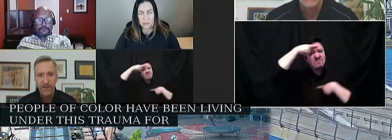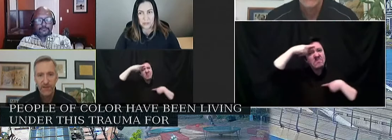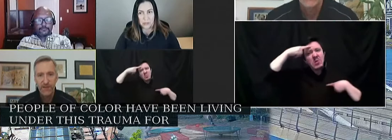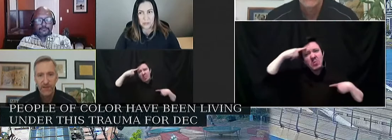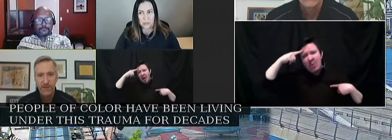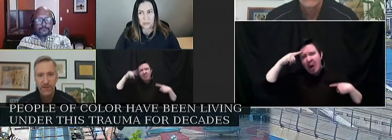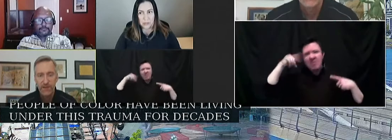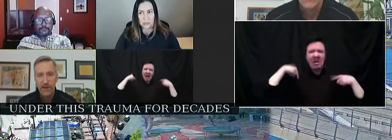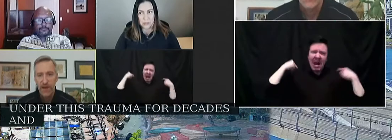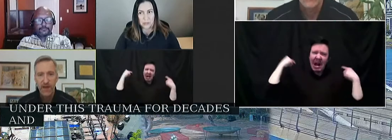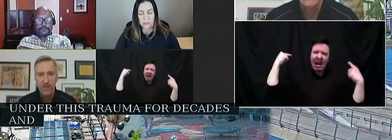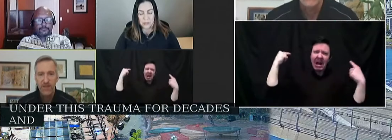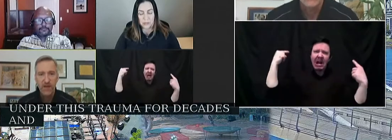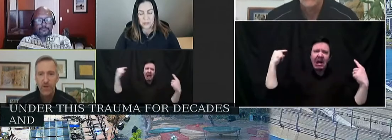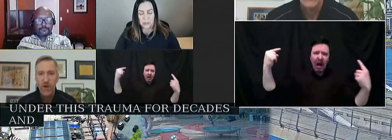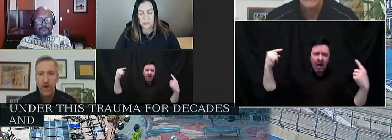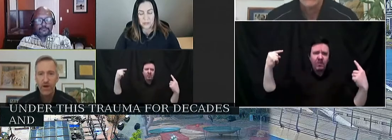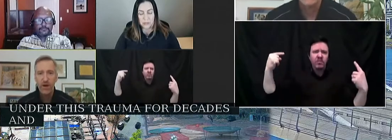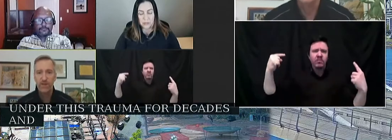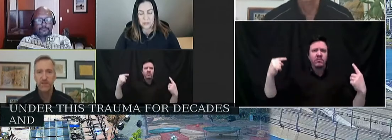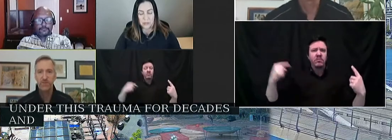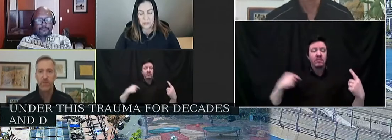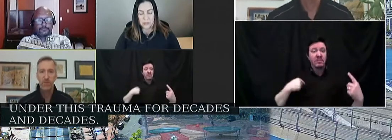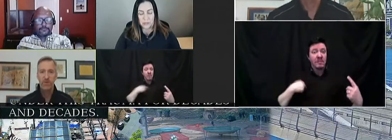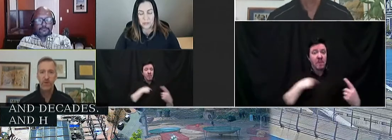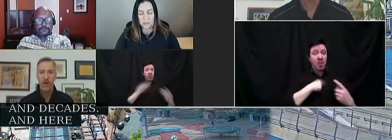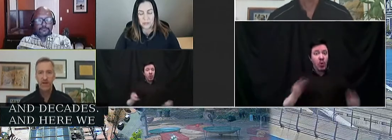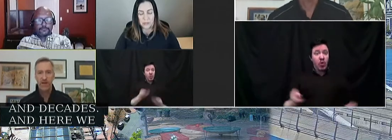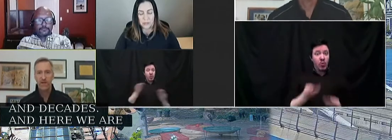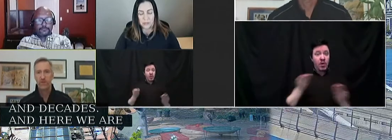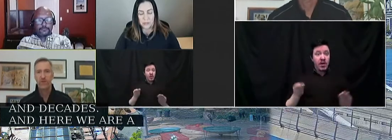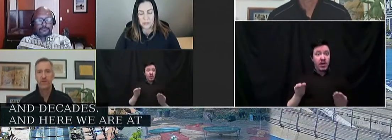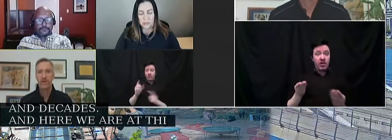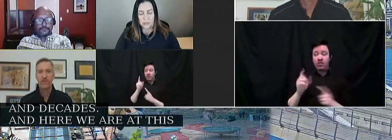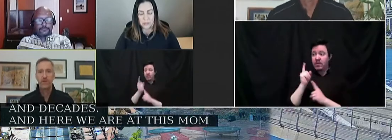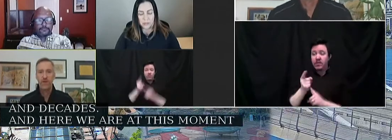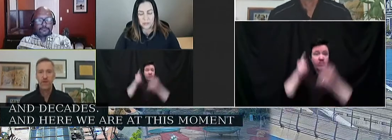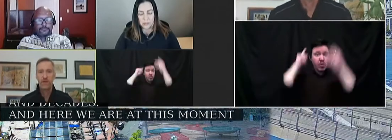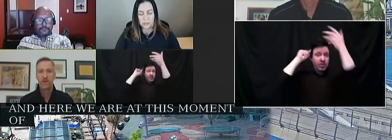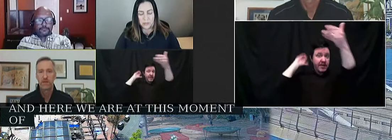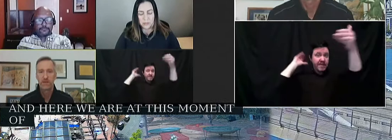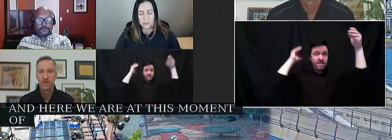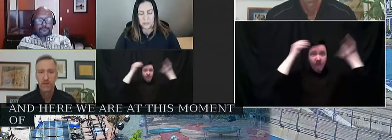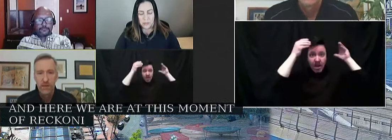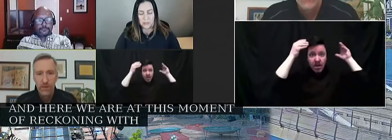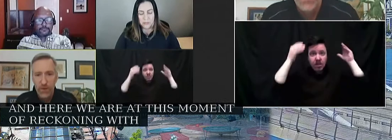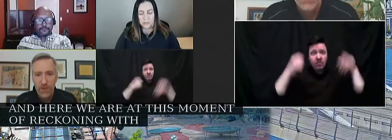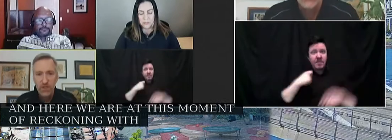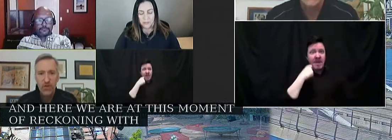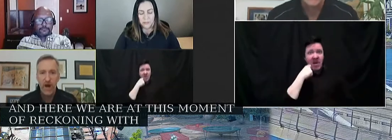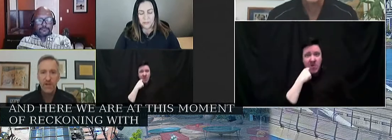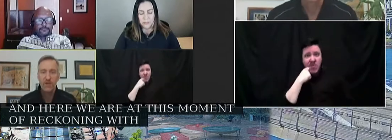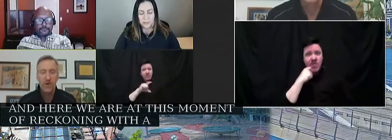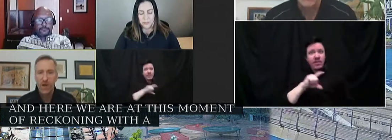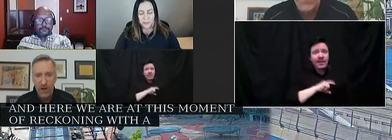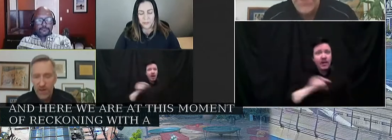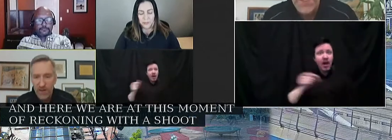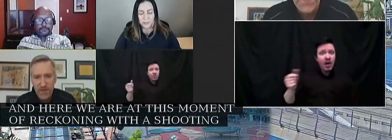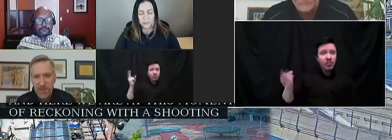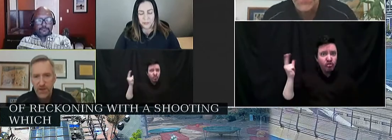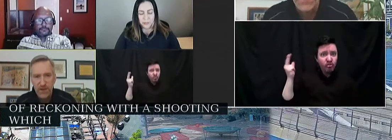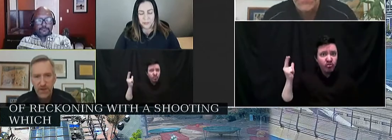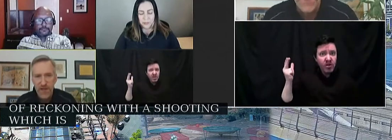decades. And here we are at this moment of reckoning with a shooting, which is tragic